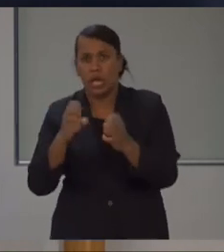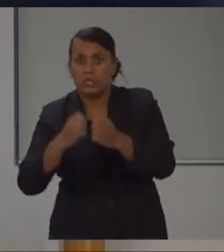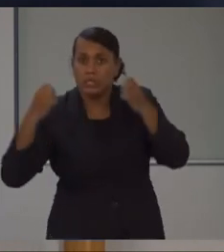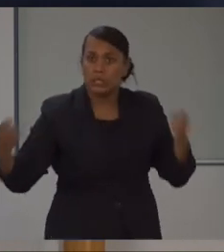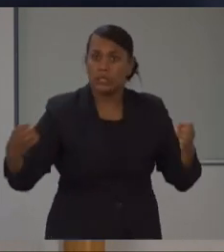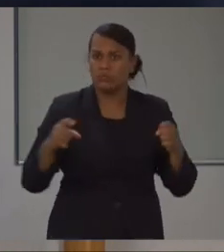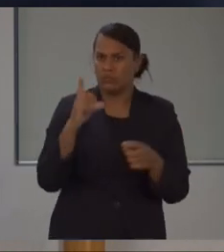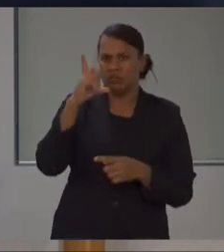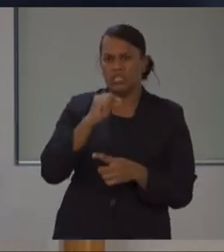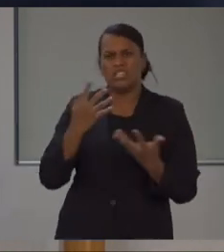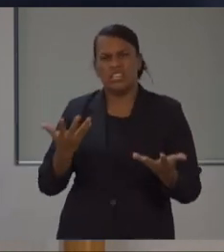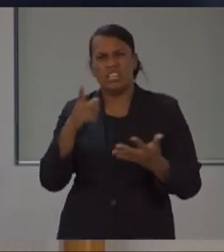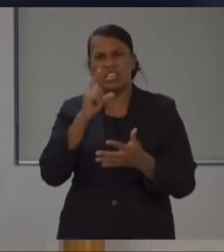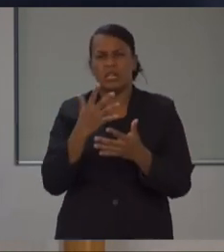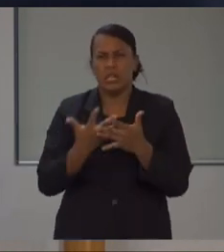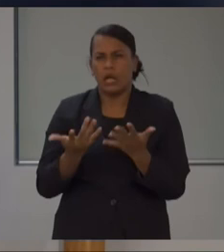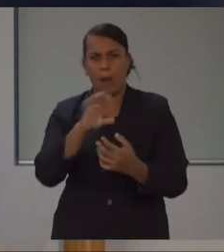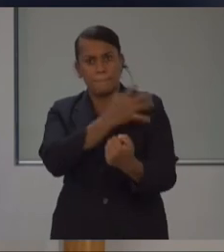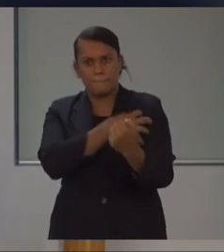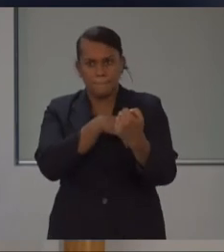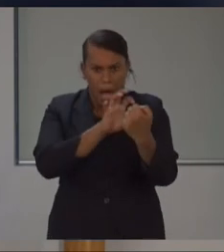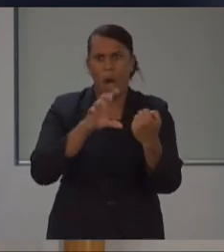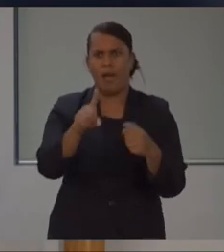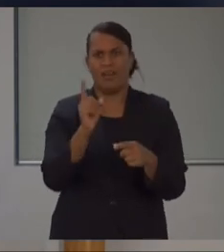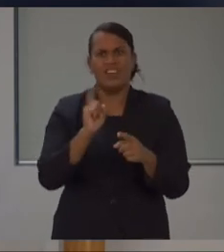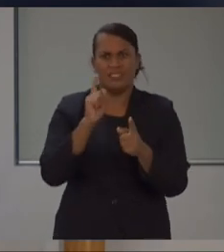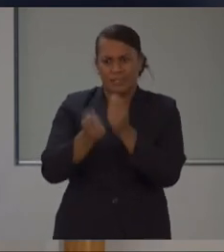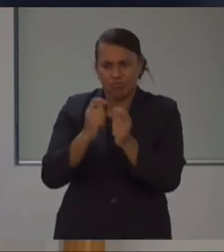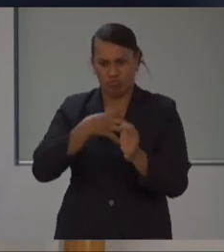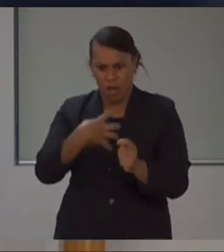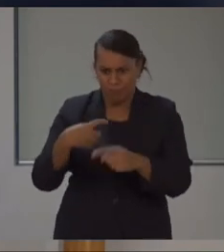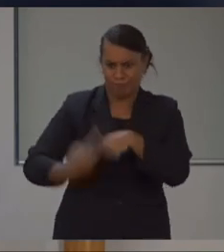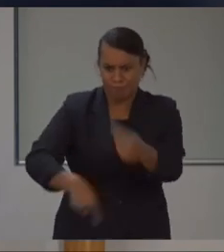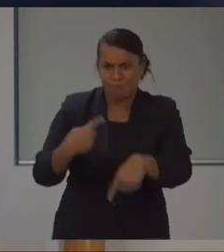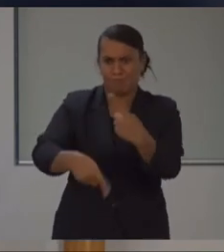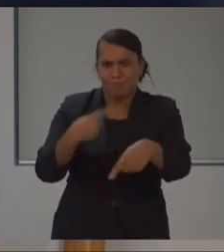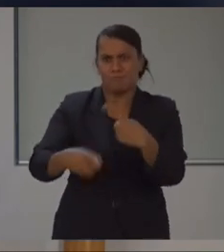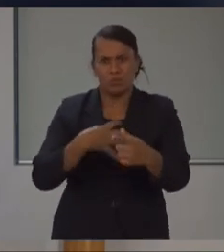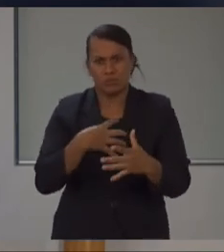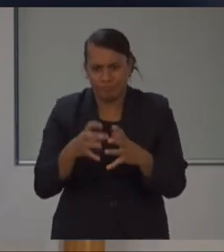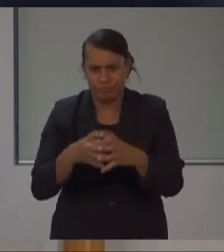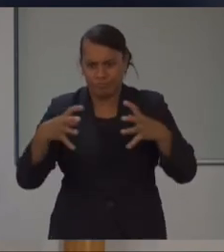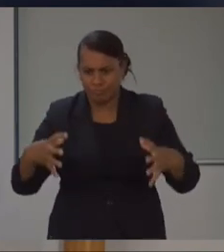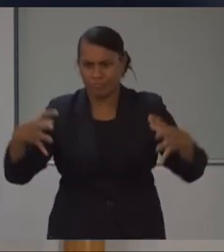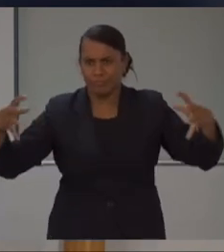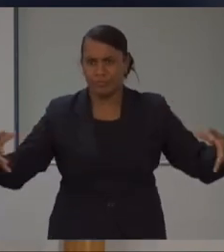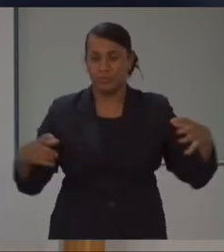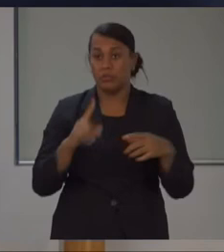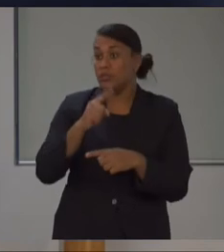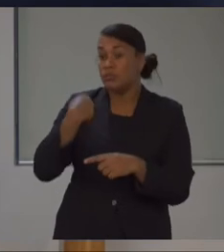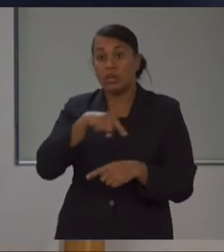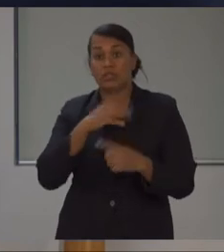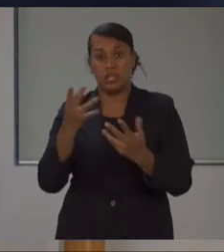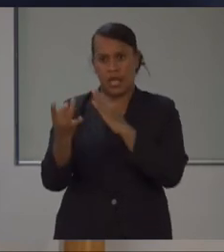have in the country the ability to do a couple of thousand more tests. And we've been told that that will be able to hold us back a few months in